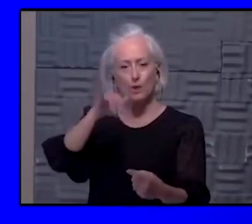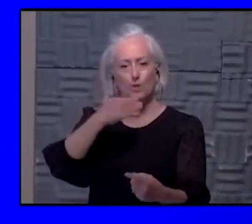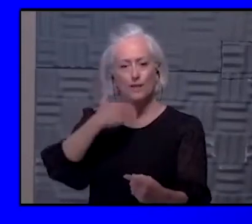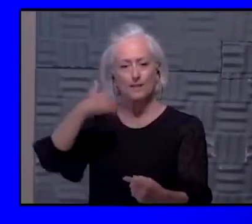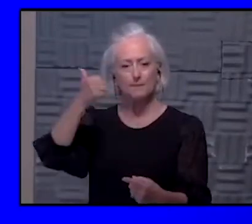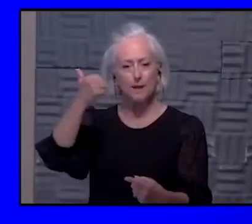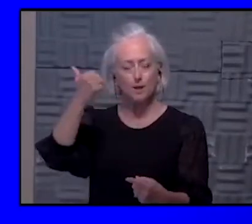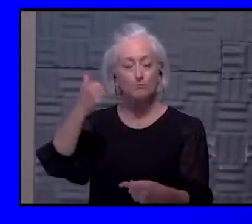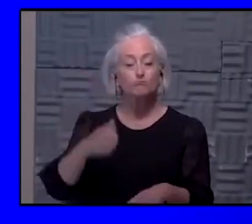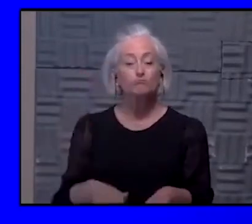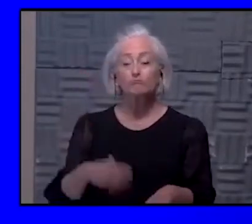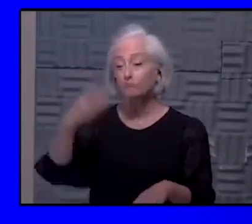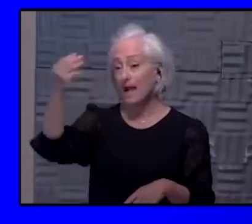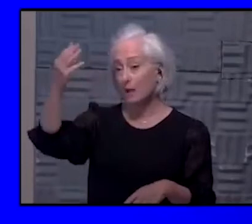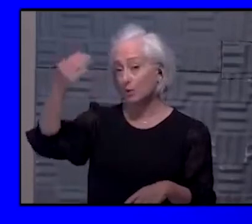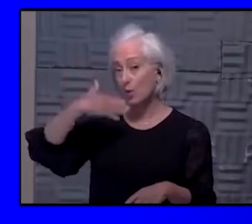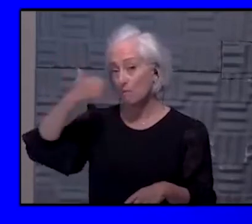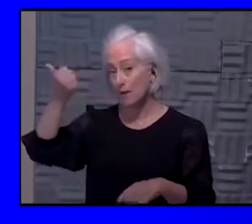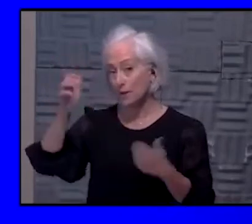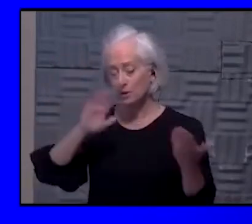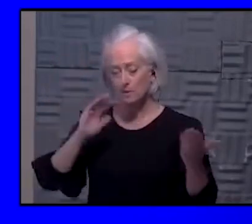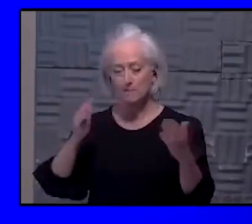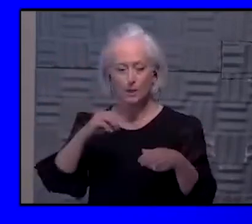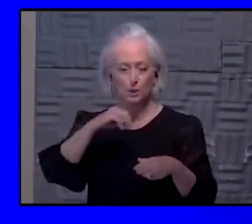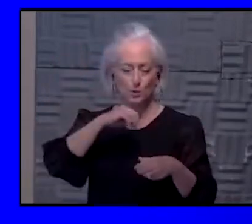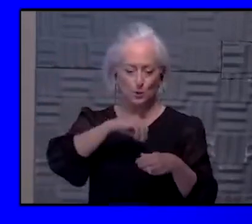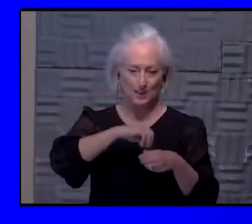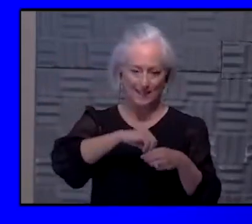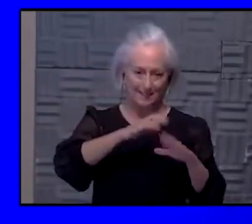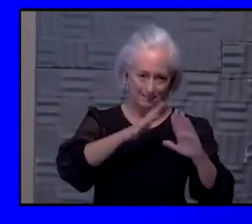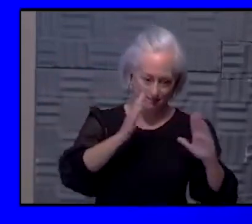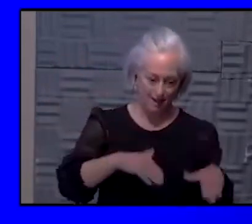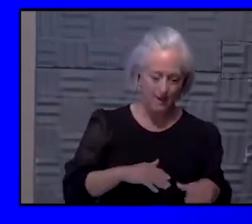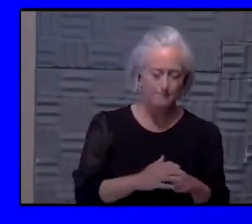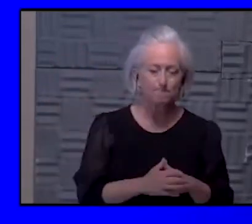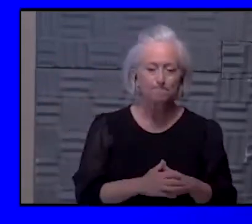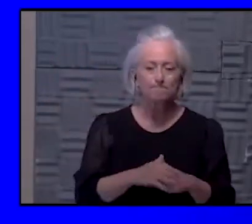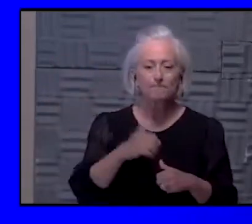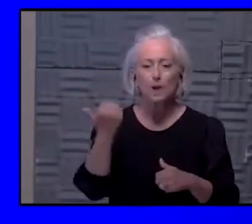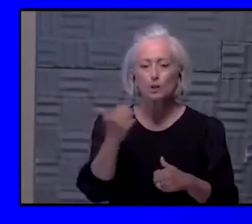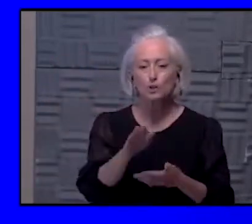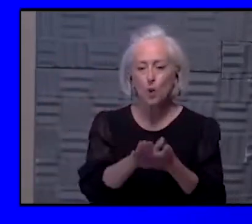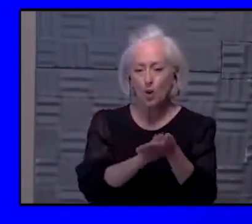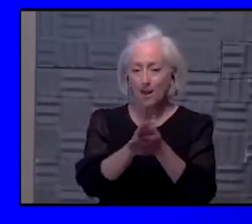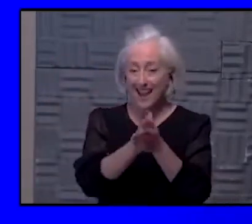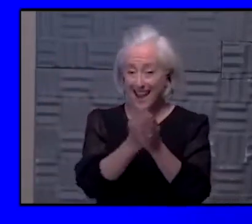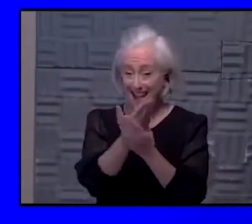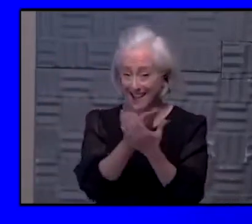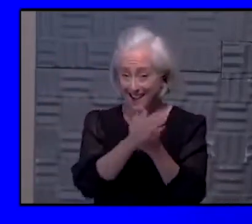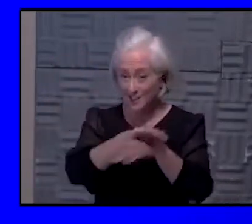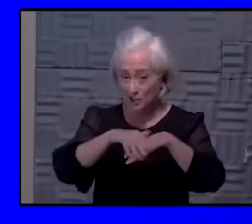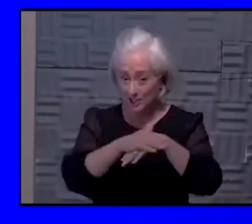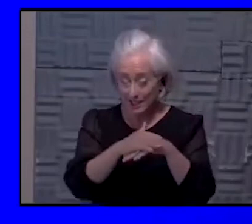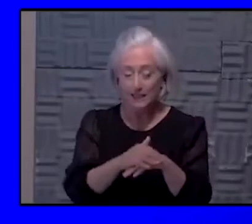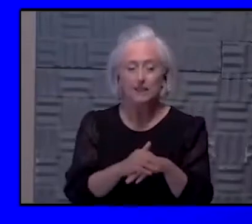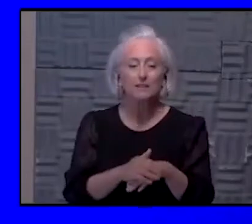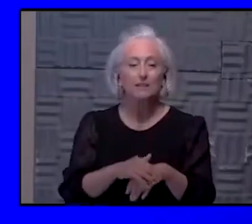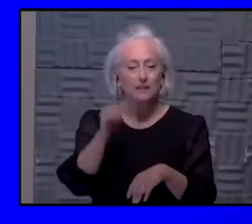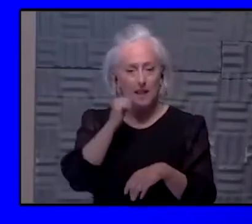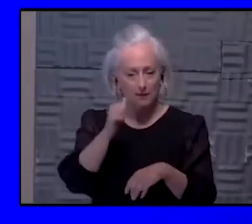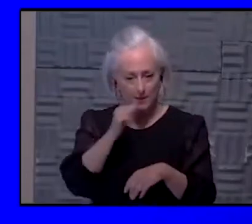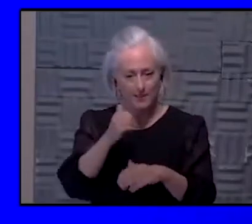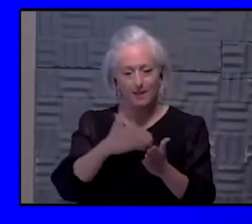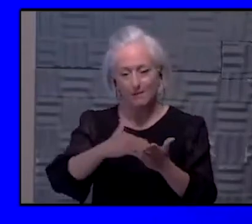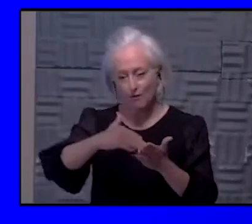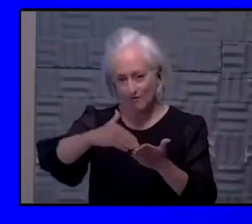outdoors is a lot better than indoors. Other things that contribute is hand hygiene on a regular basis, on a daily basis. Overall,